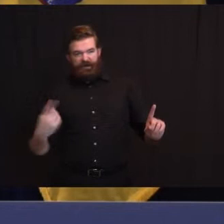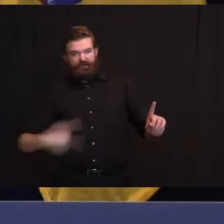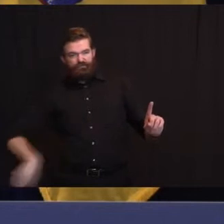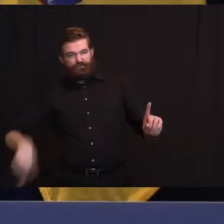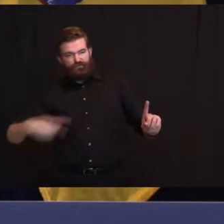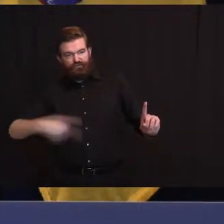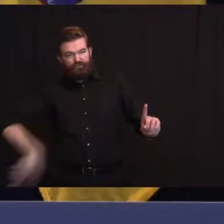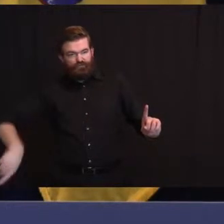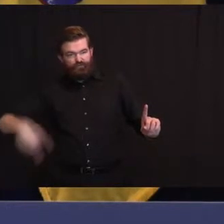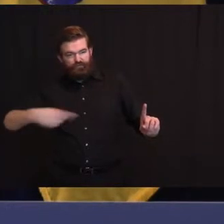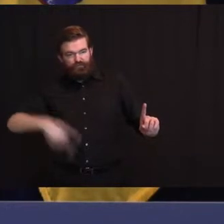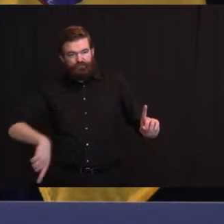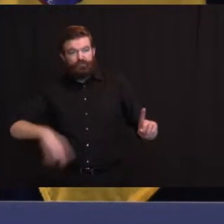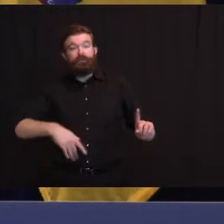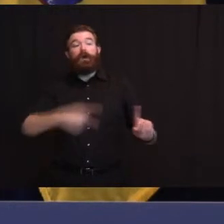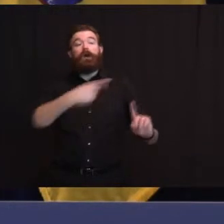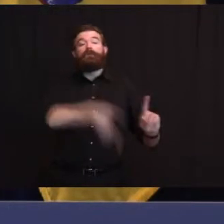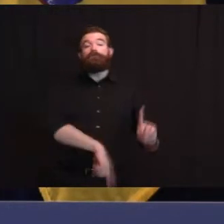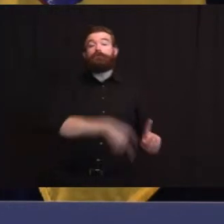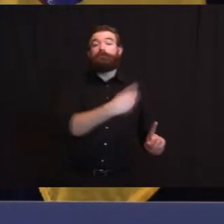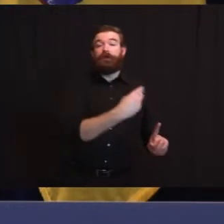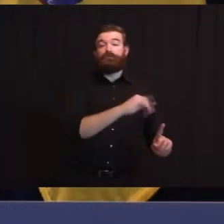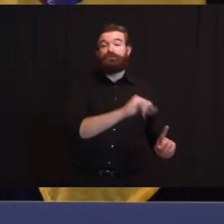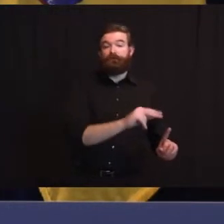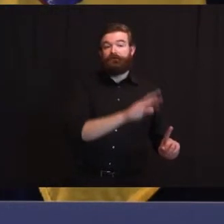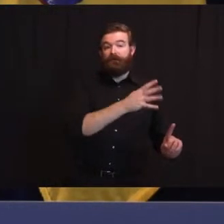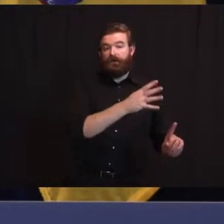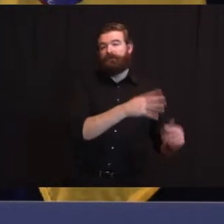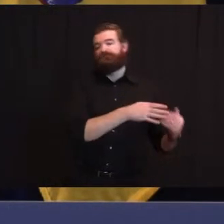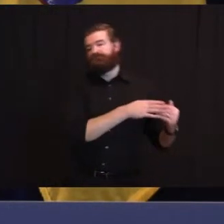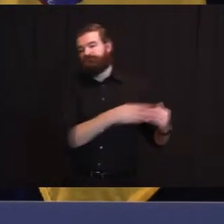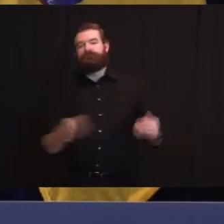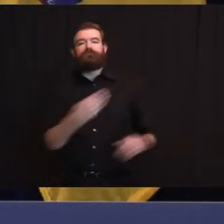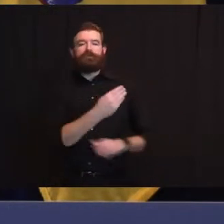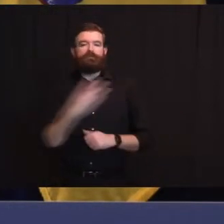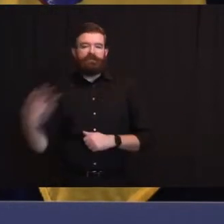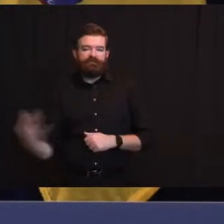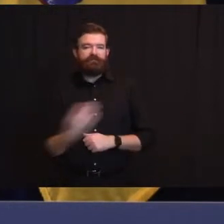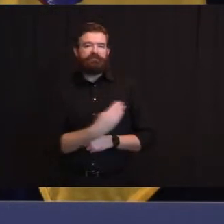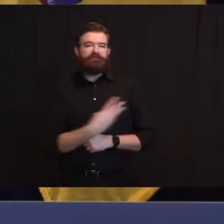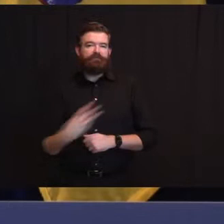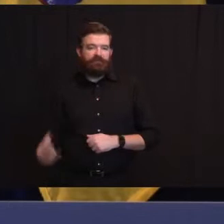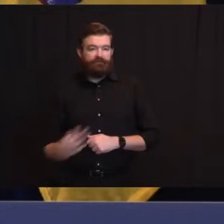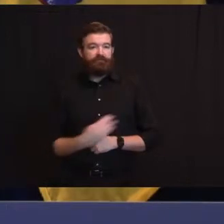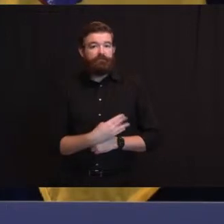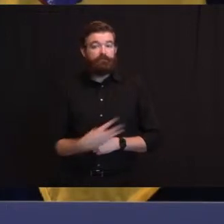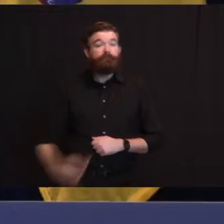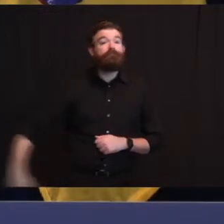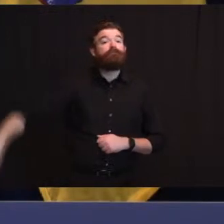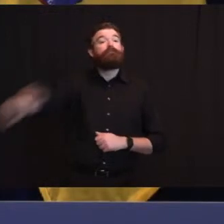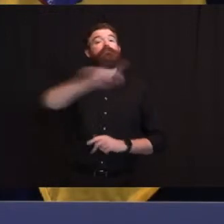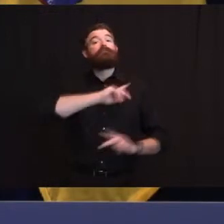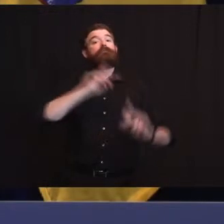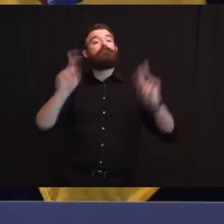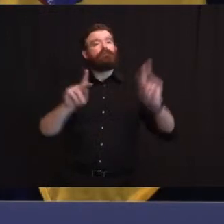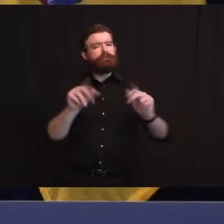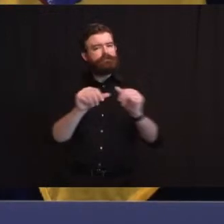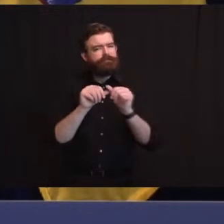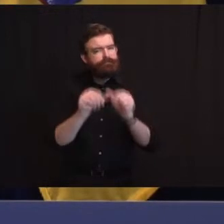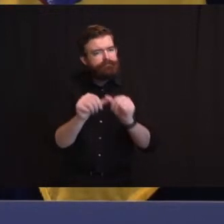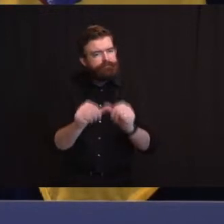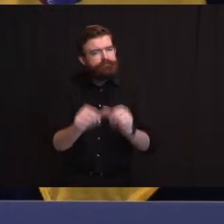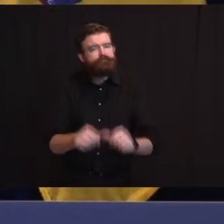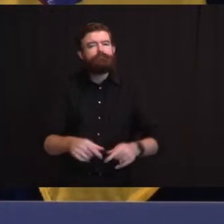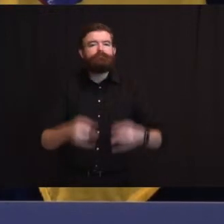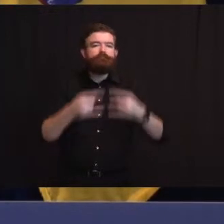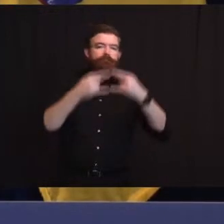next Monday January 4th again in the meantime folks please keep doing what you've been doing stay small